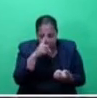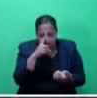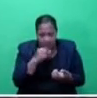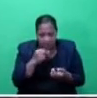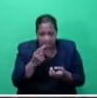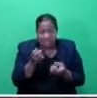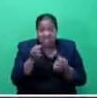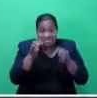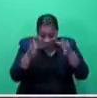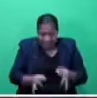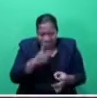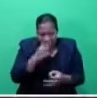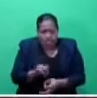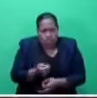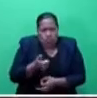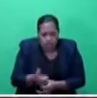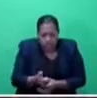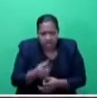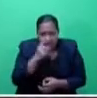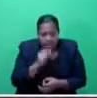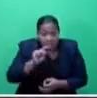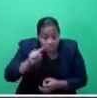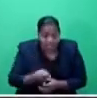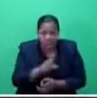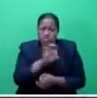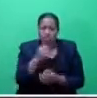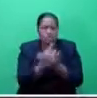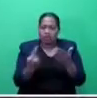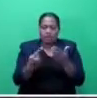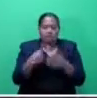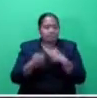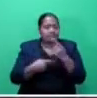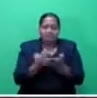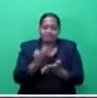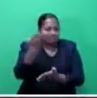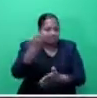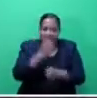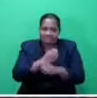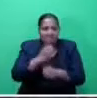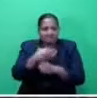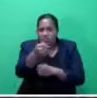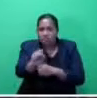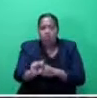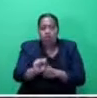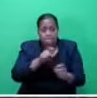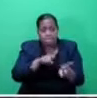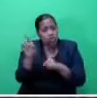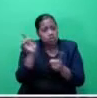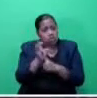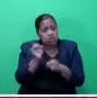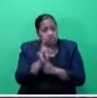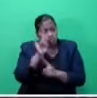earlier on, but Mr. Speaker, sir, it's not only about the economy and about employment, but most importantly, one thing that we